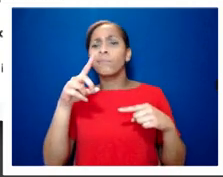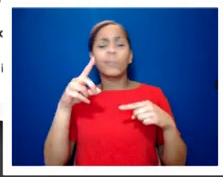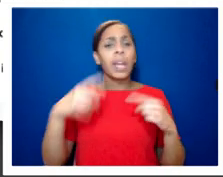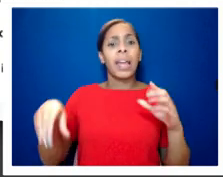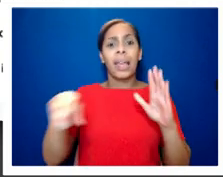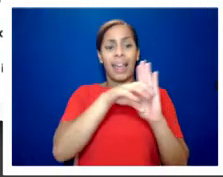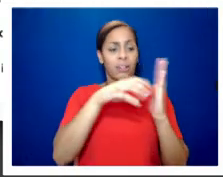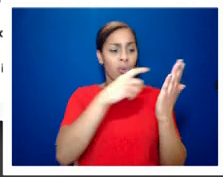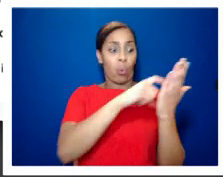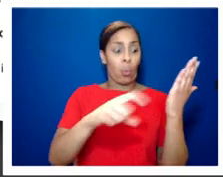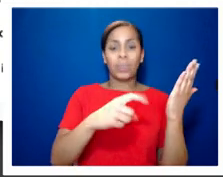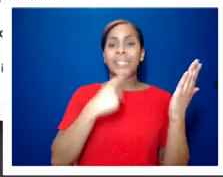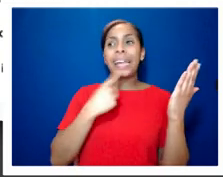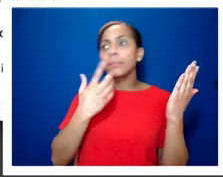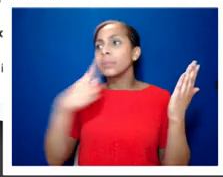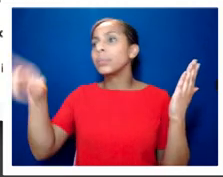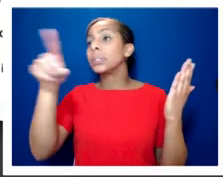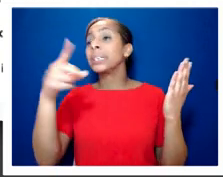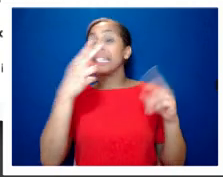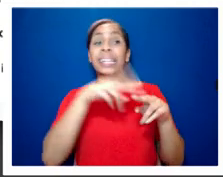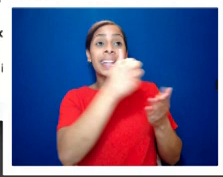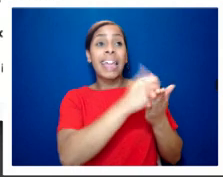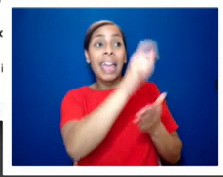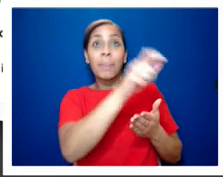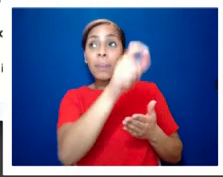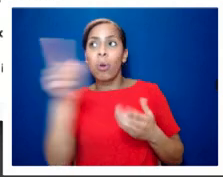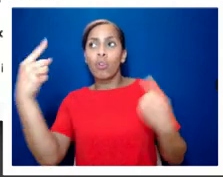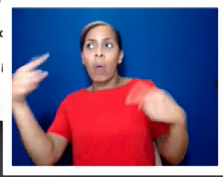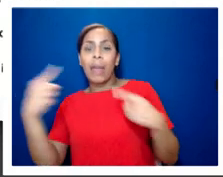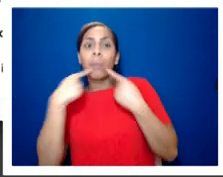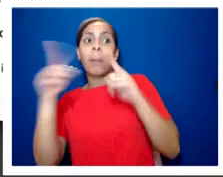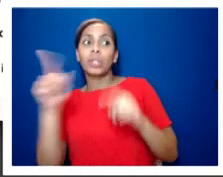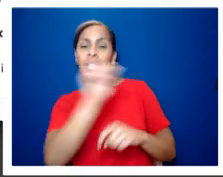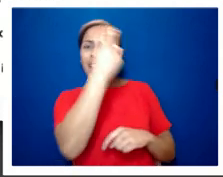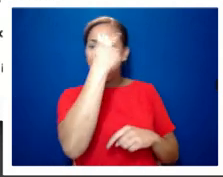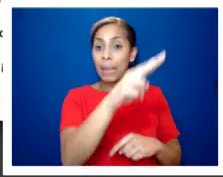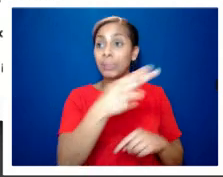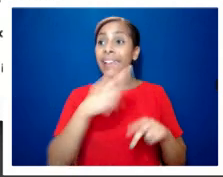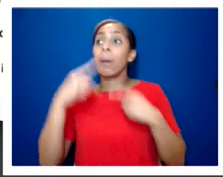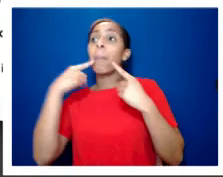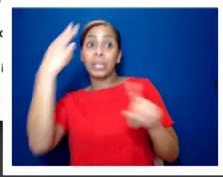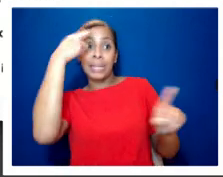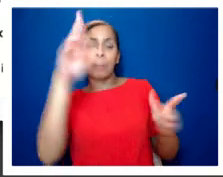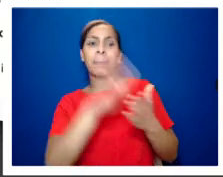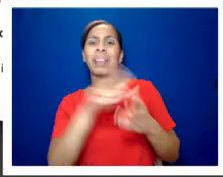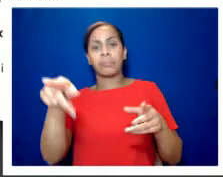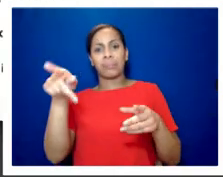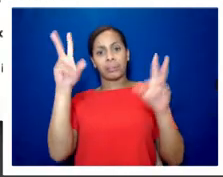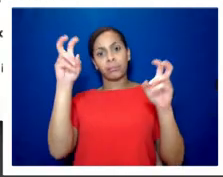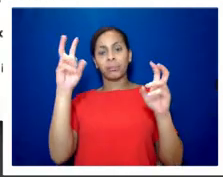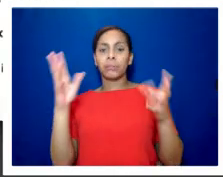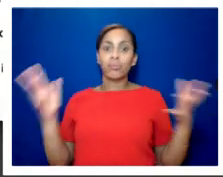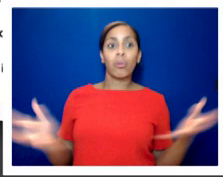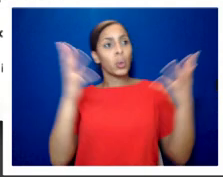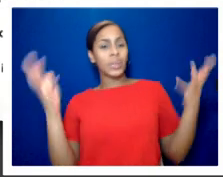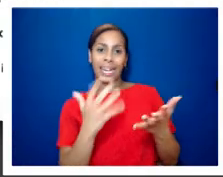have stopped people from publishing names and addresses of gay people as that would have been a way of promoting homosexuality the term kind of hung